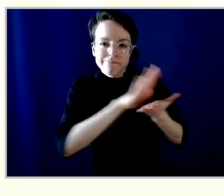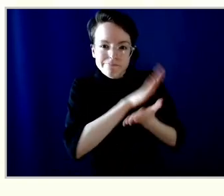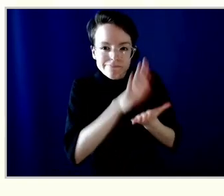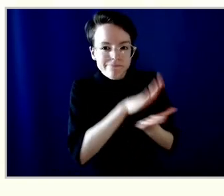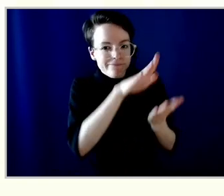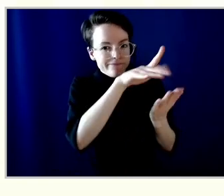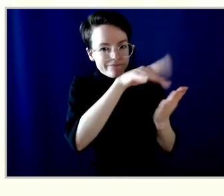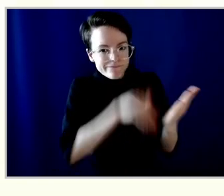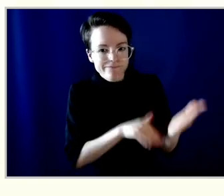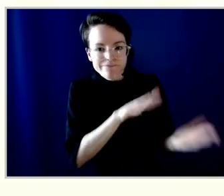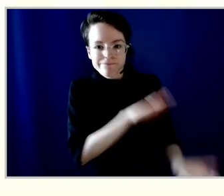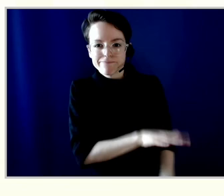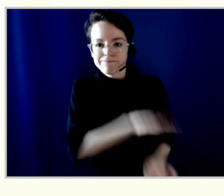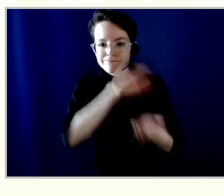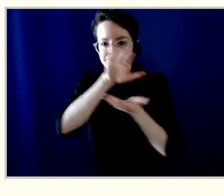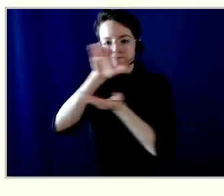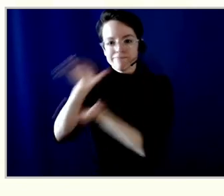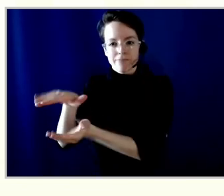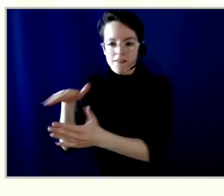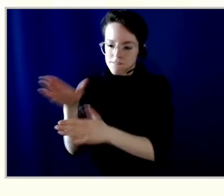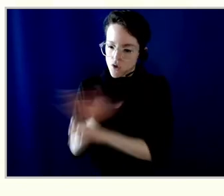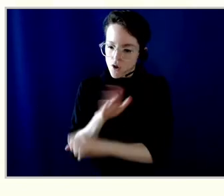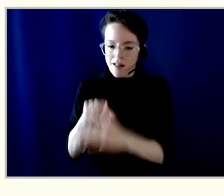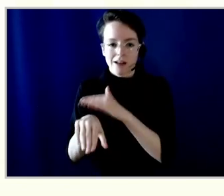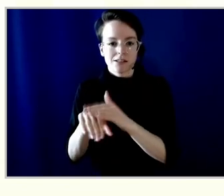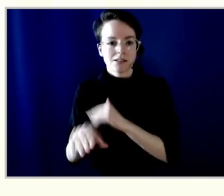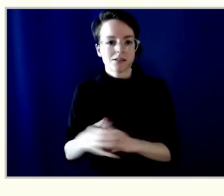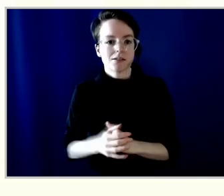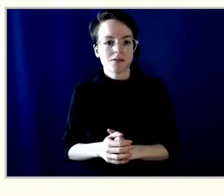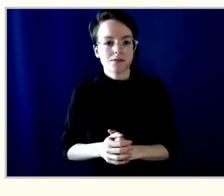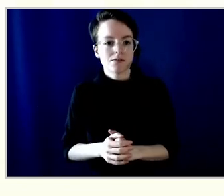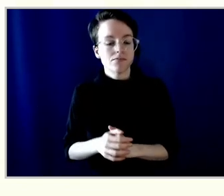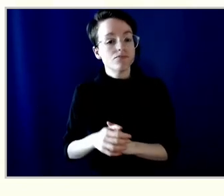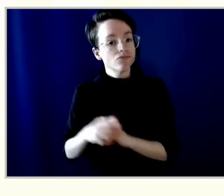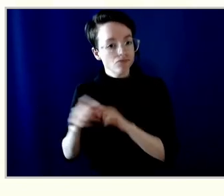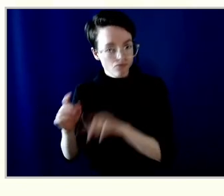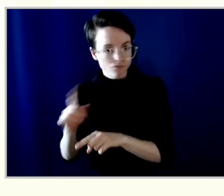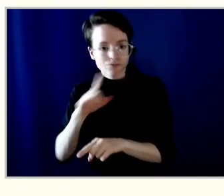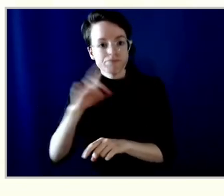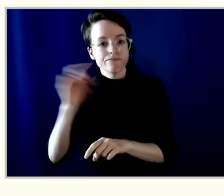being able to carry out our audit procedures without any restrictions or limitations.